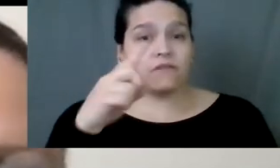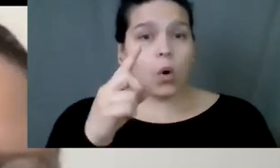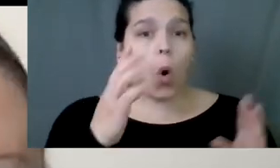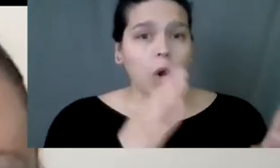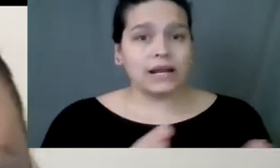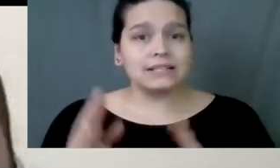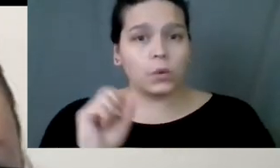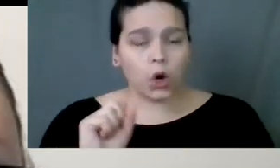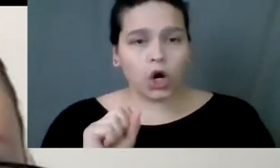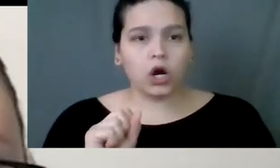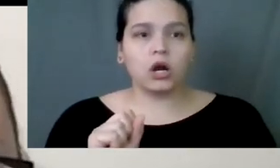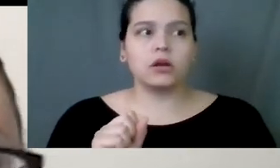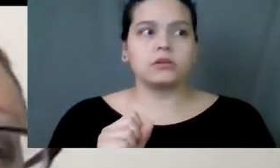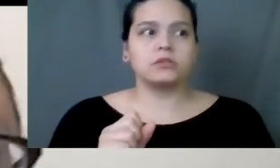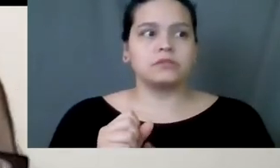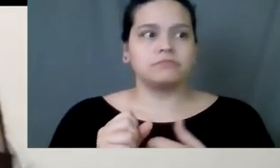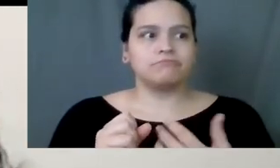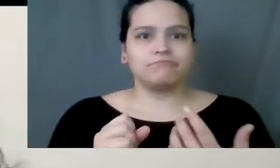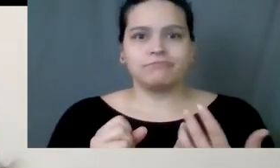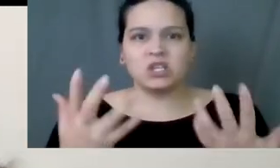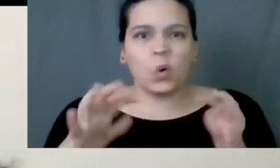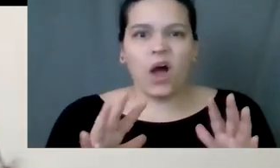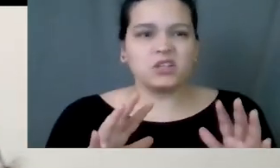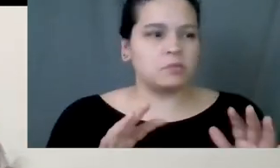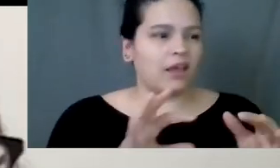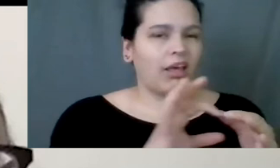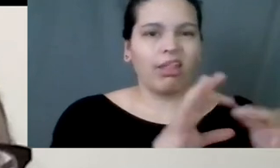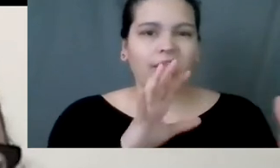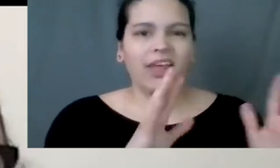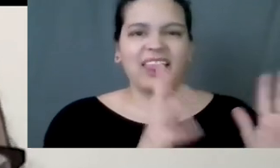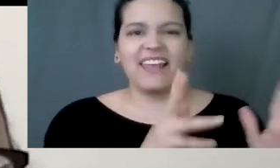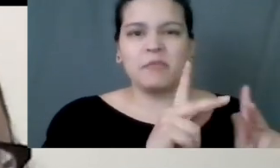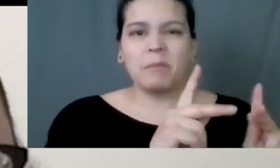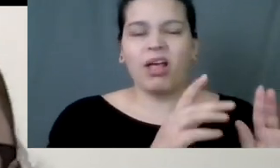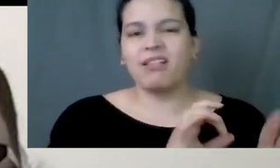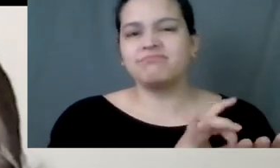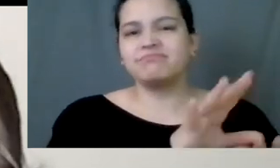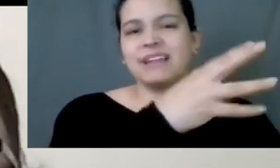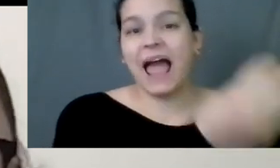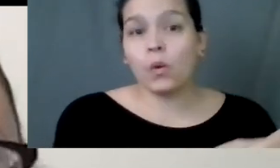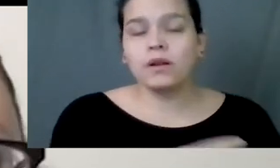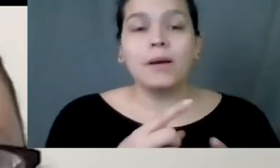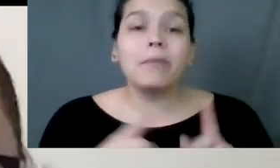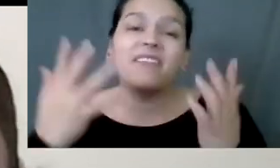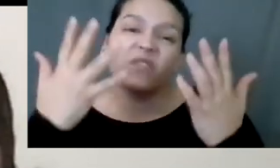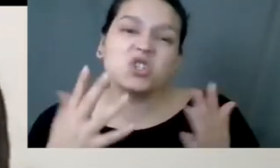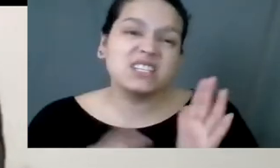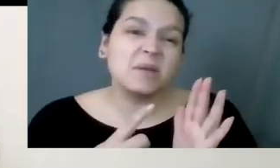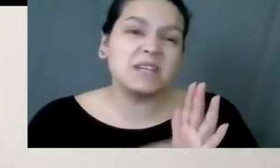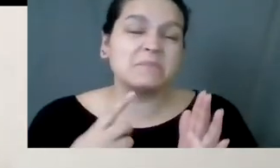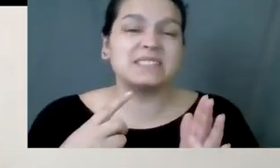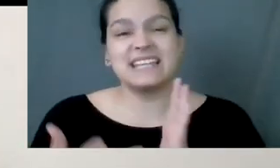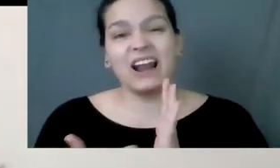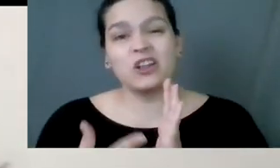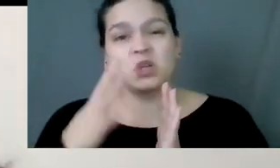organizing work is incomplete. But unfortunately that means, you know, sometimes technology